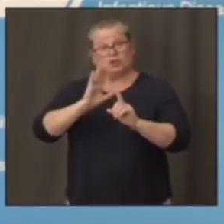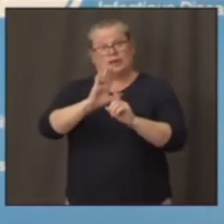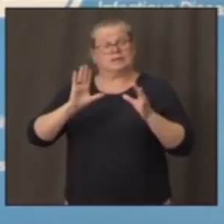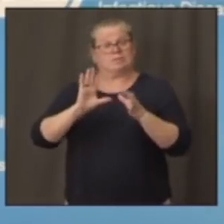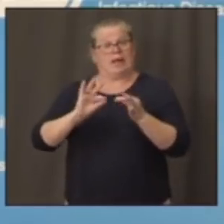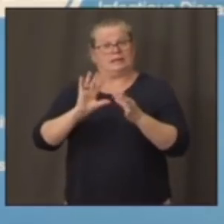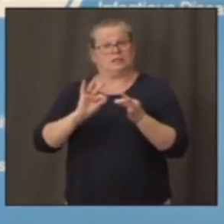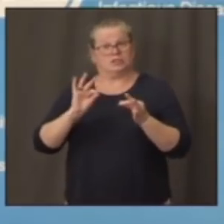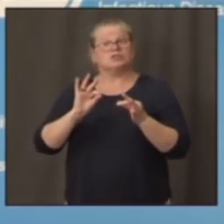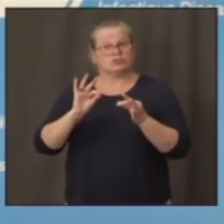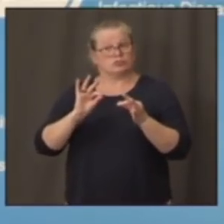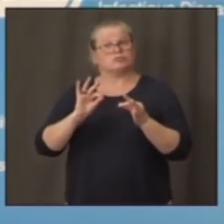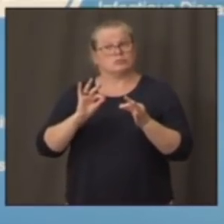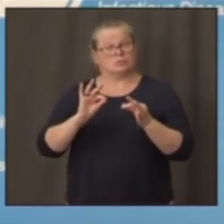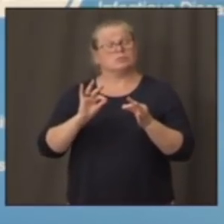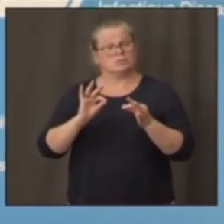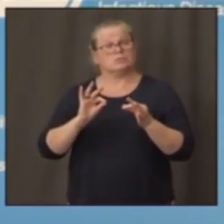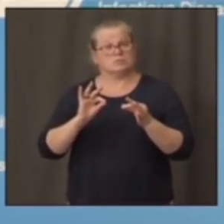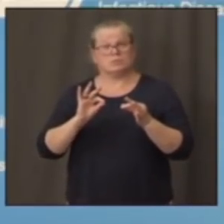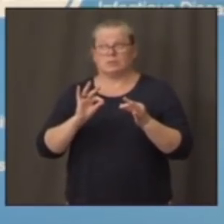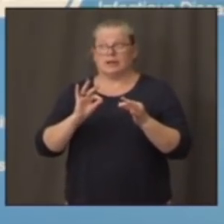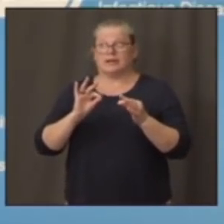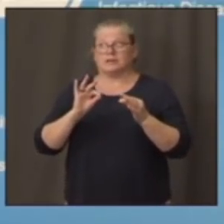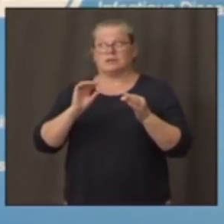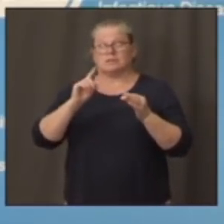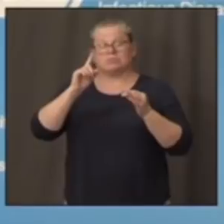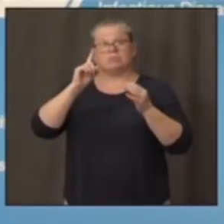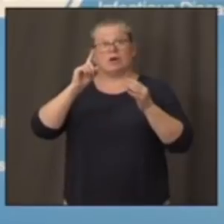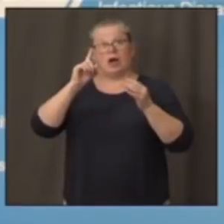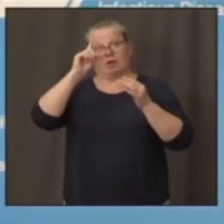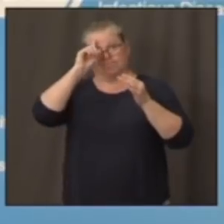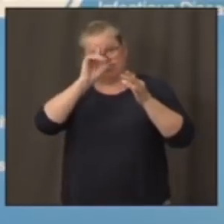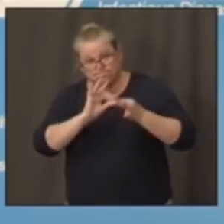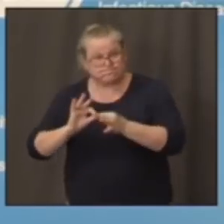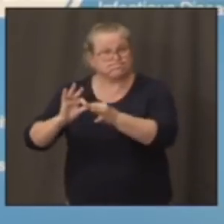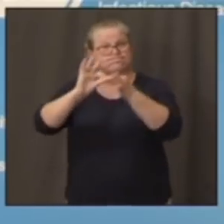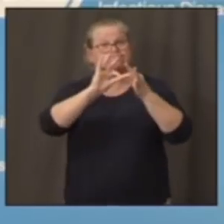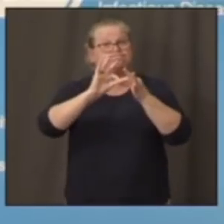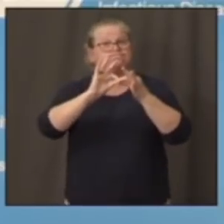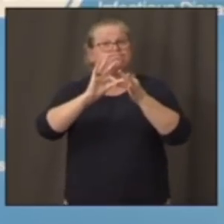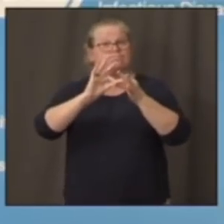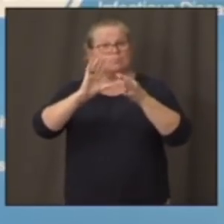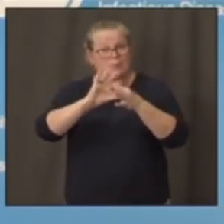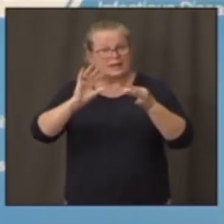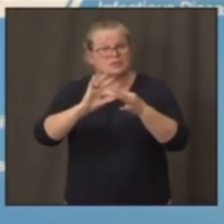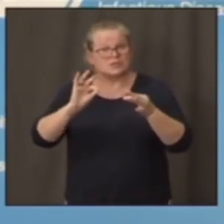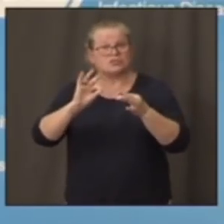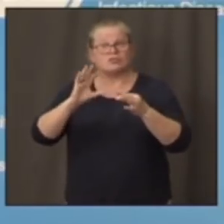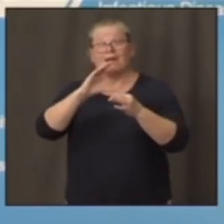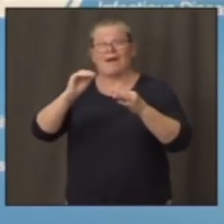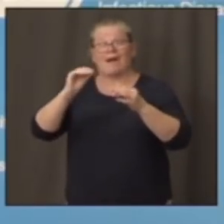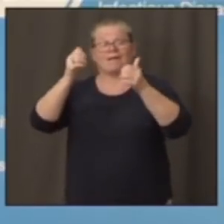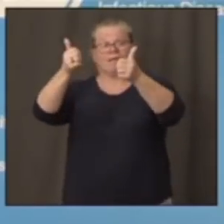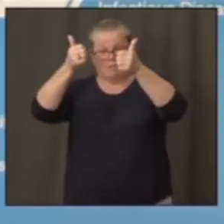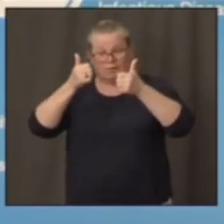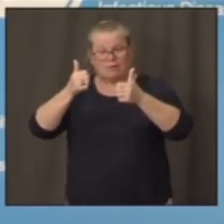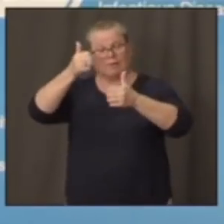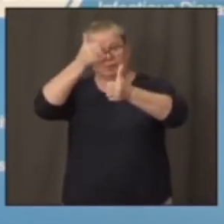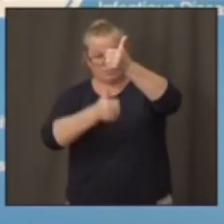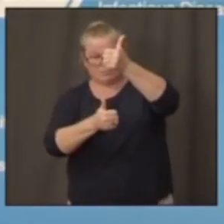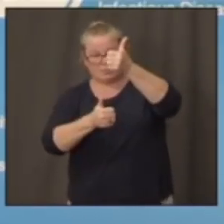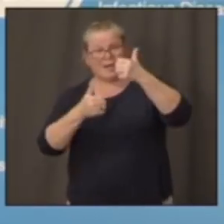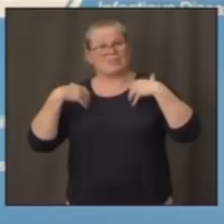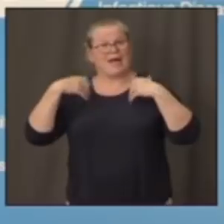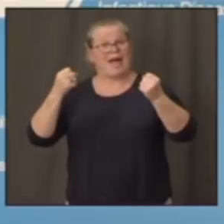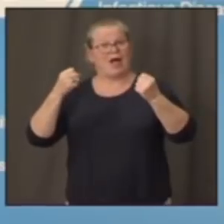I think, a unified message. And the health officials at the senior level have the same message, how people implement